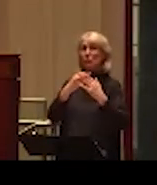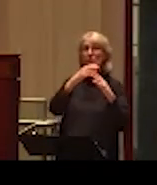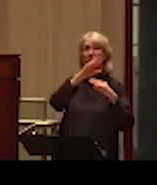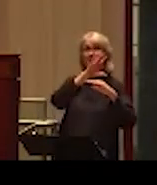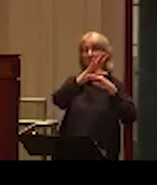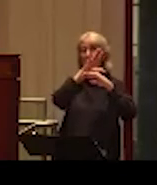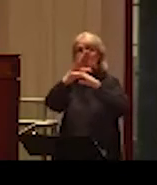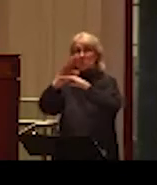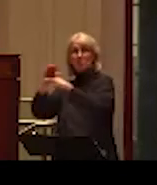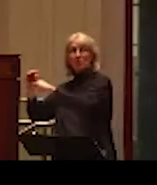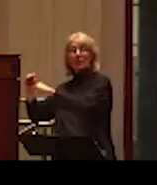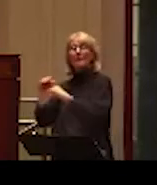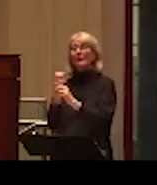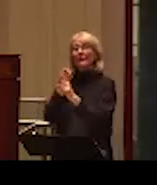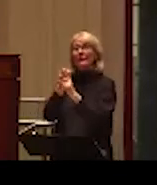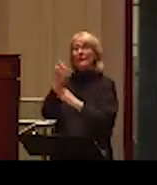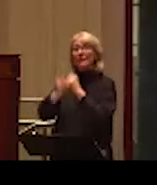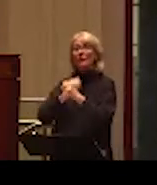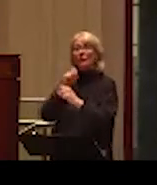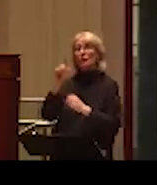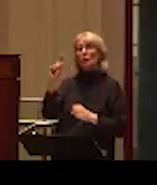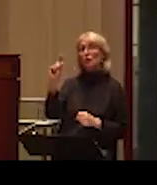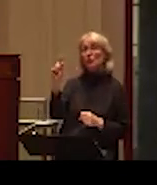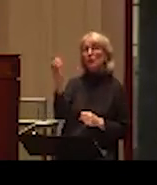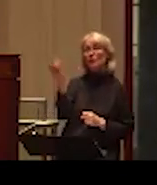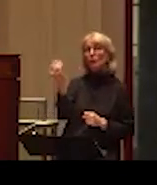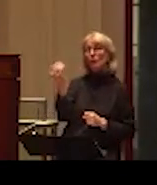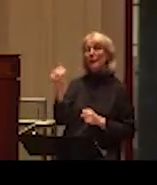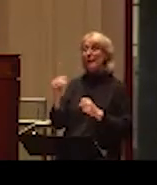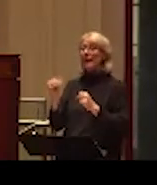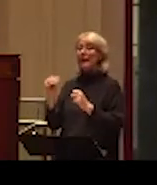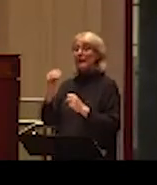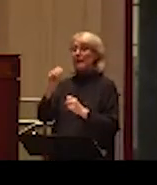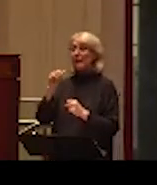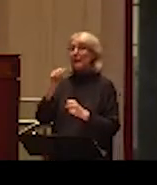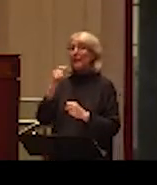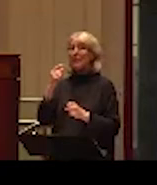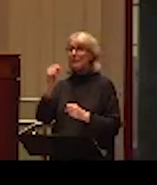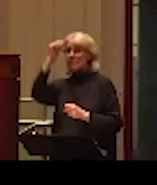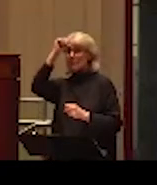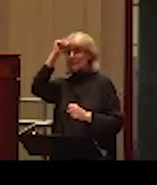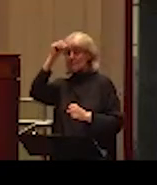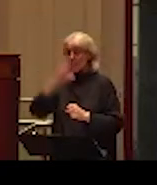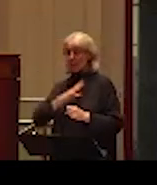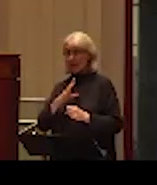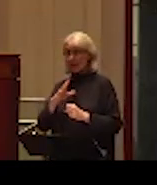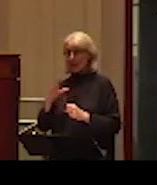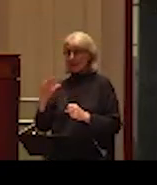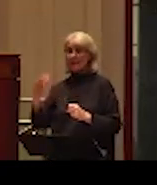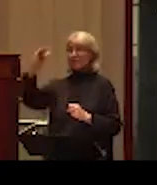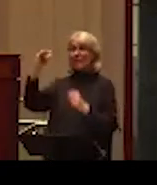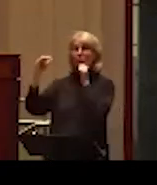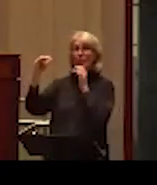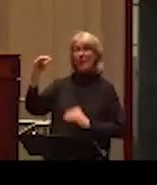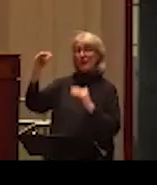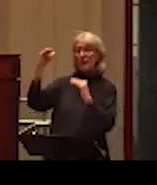interesting is in 2014, the number of men actually exceeded the number of women in Canada on the GSS. So there